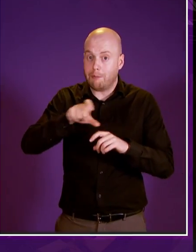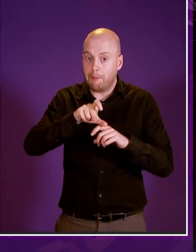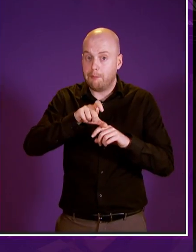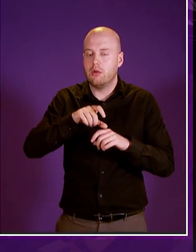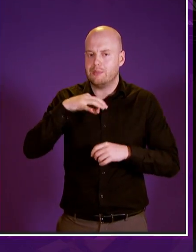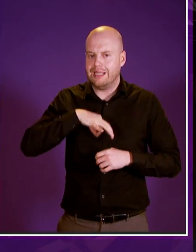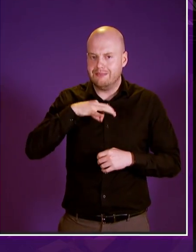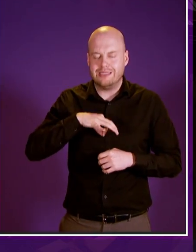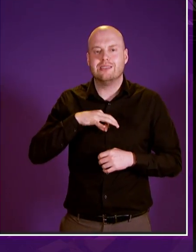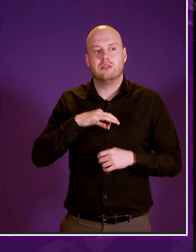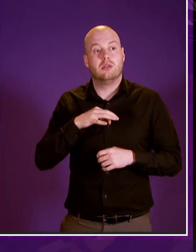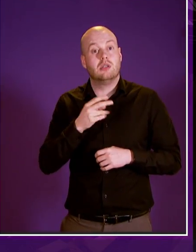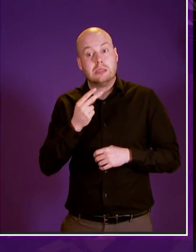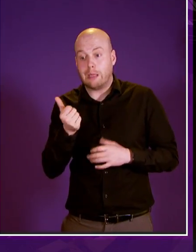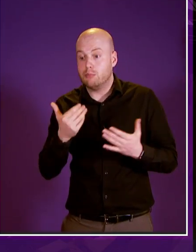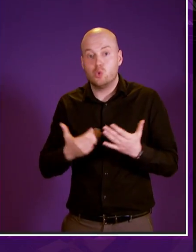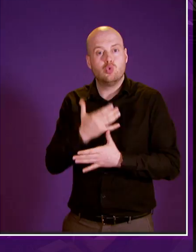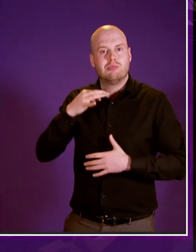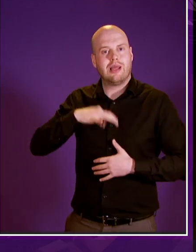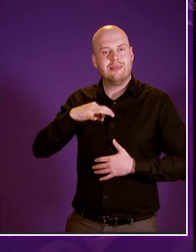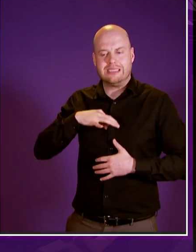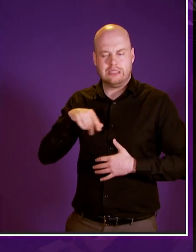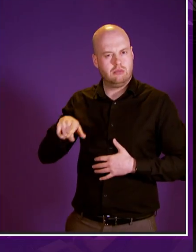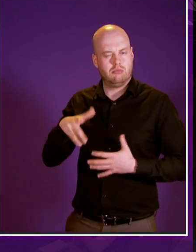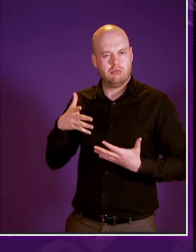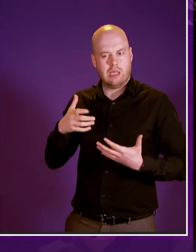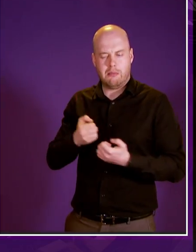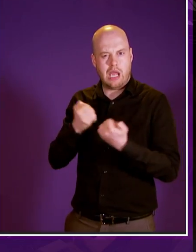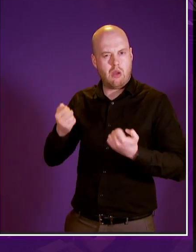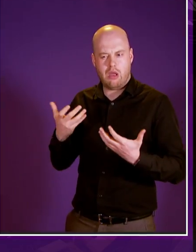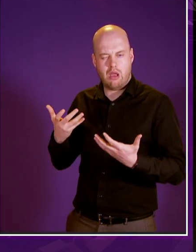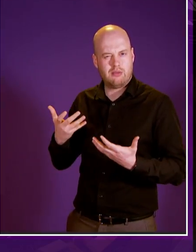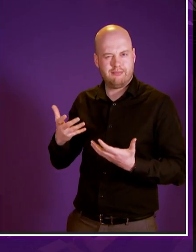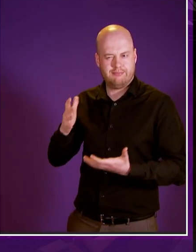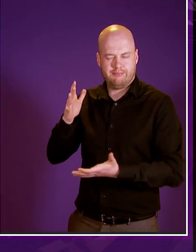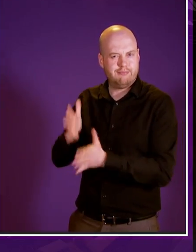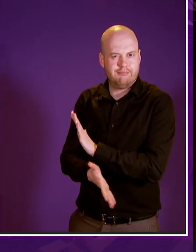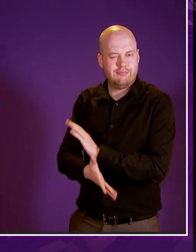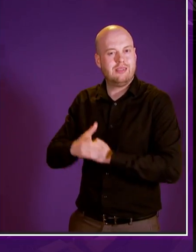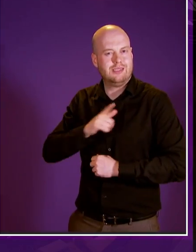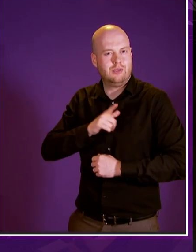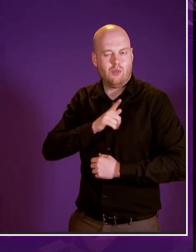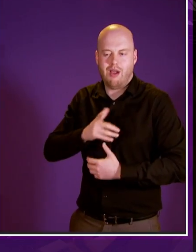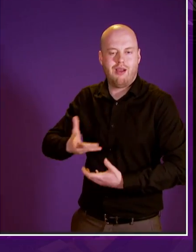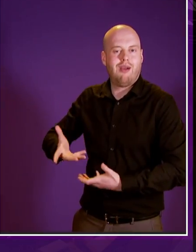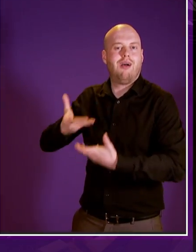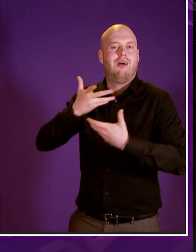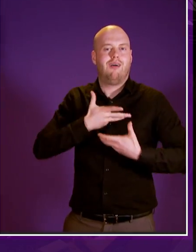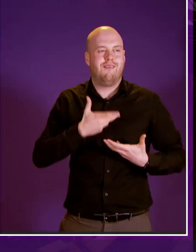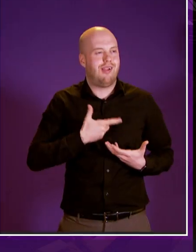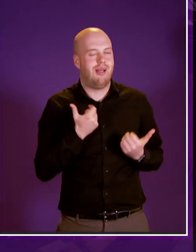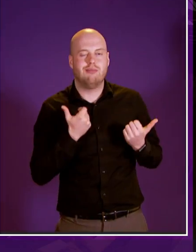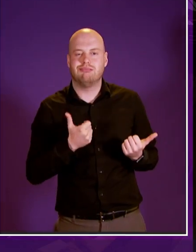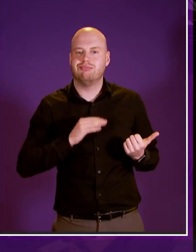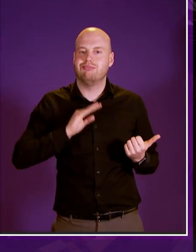some rights to create new benefits enhancing not only the power of this parliament but also its responsibilities the bill sets